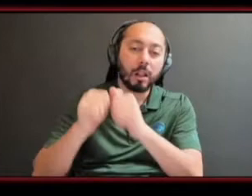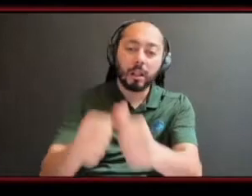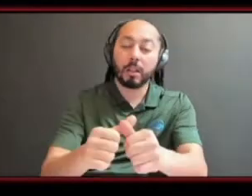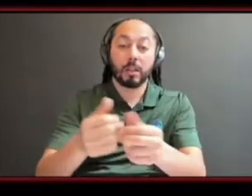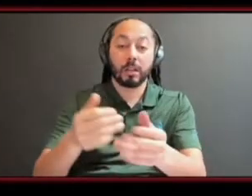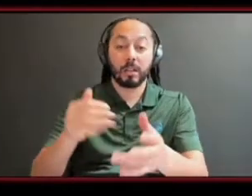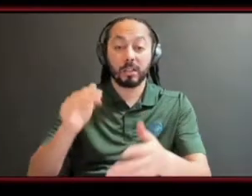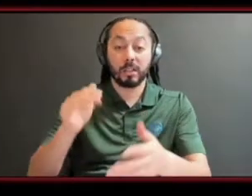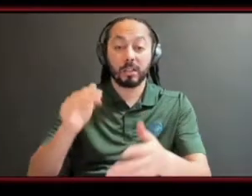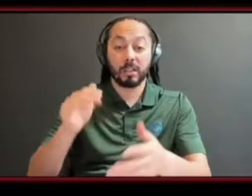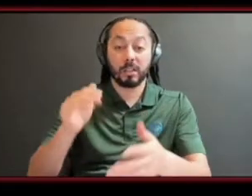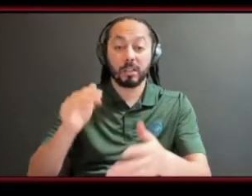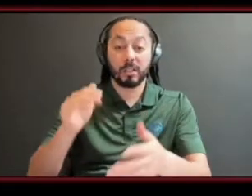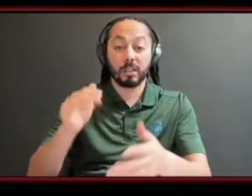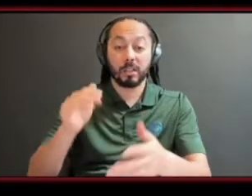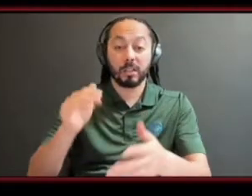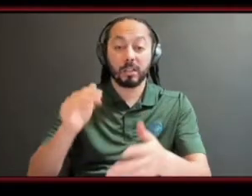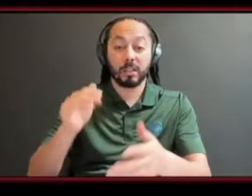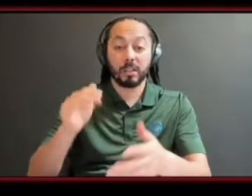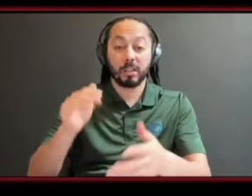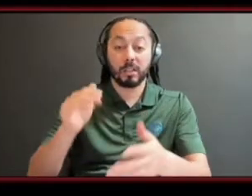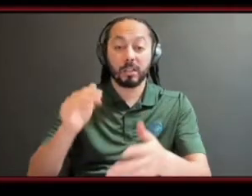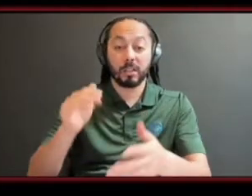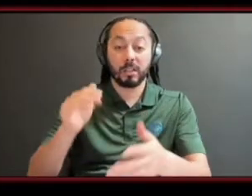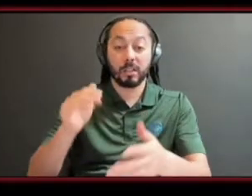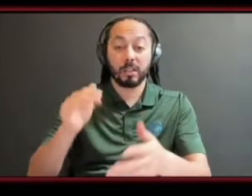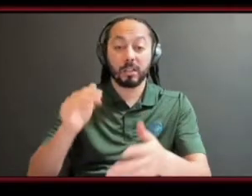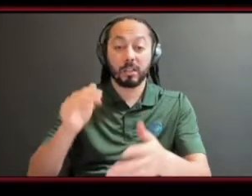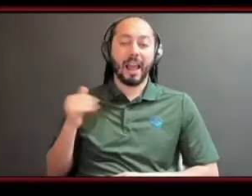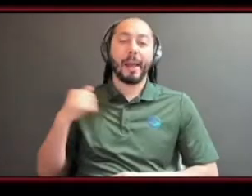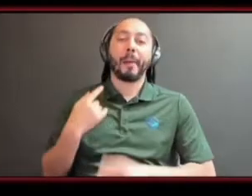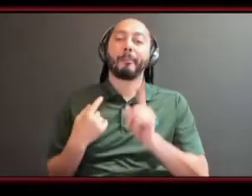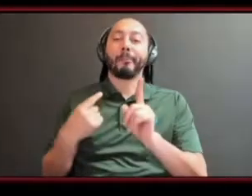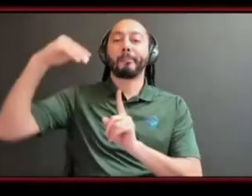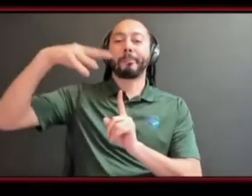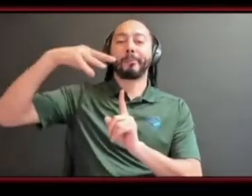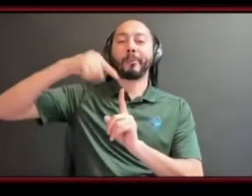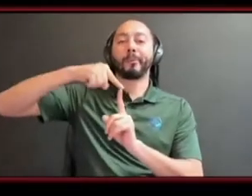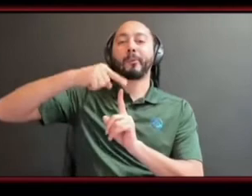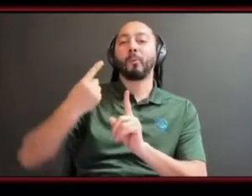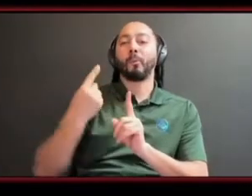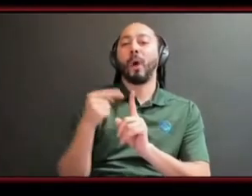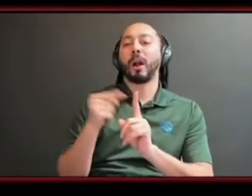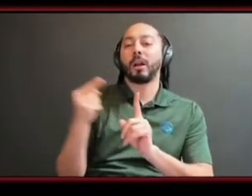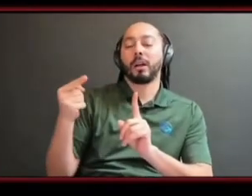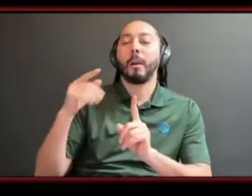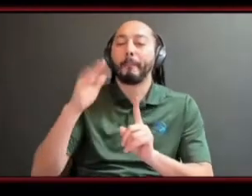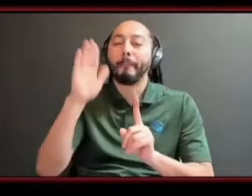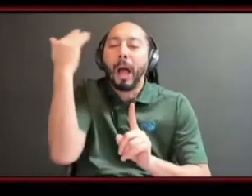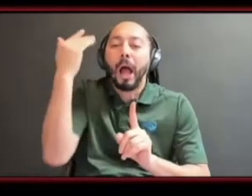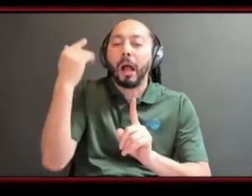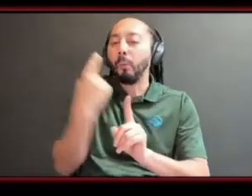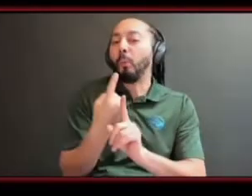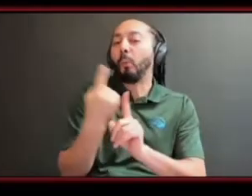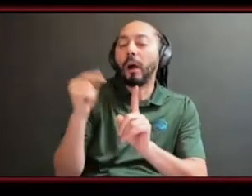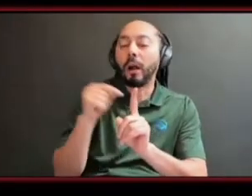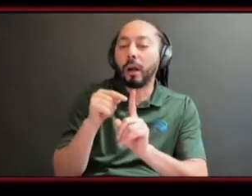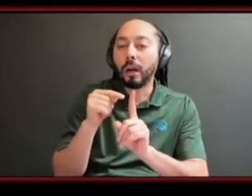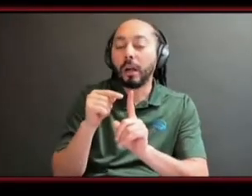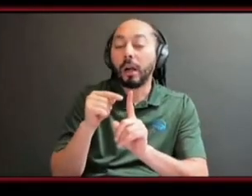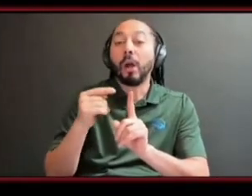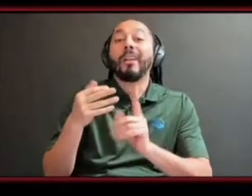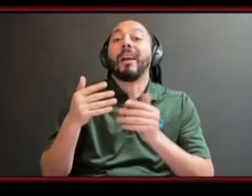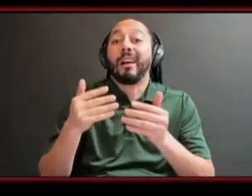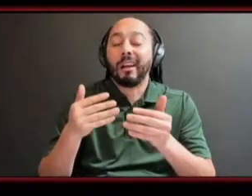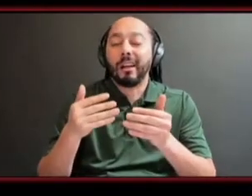i was the token then i got into it coaching i was good enough to coach the models but not as my own